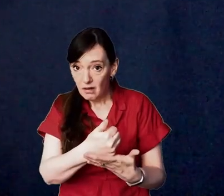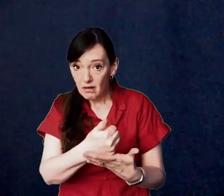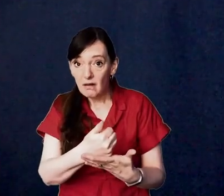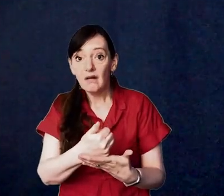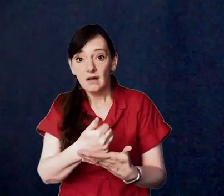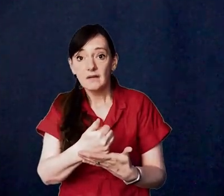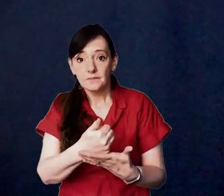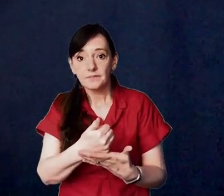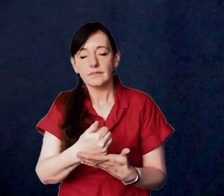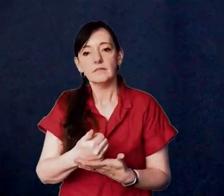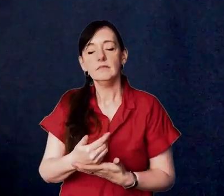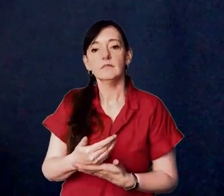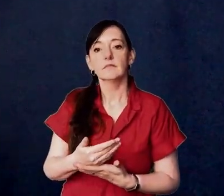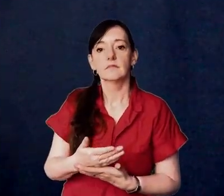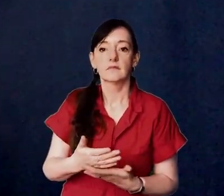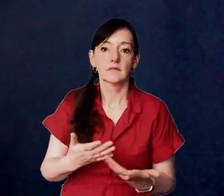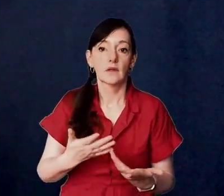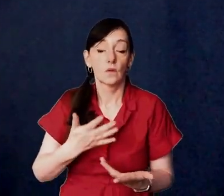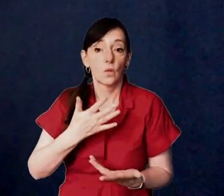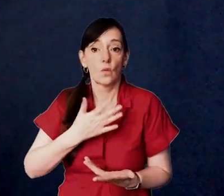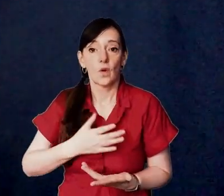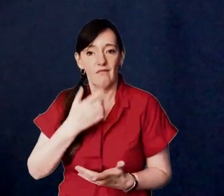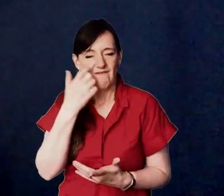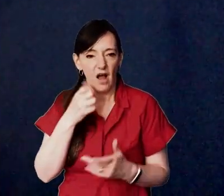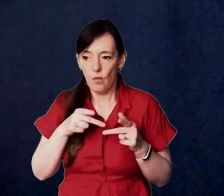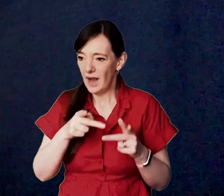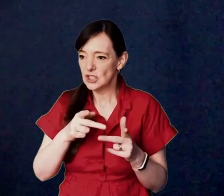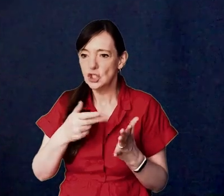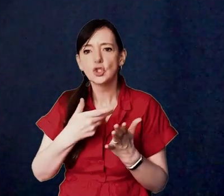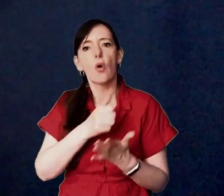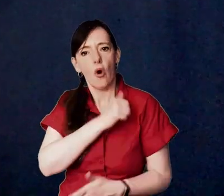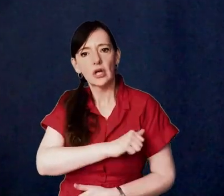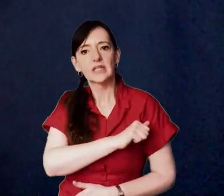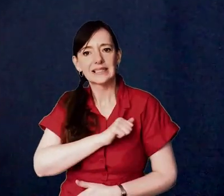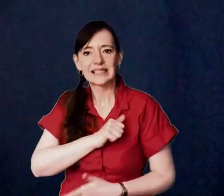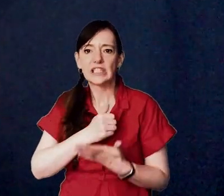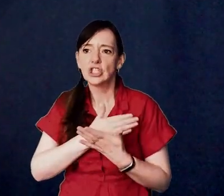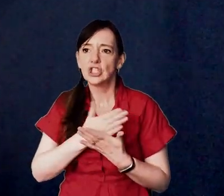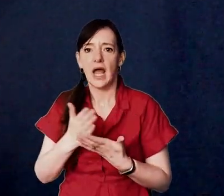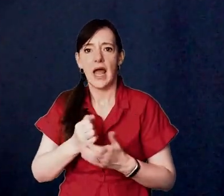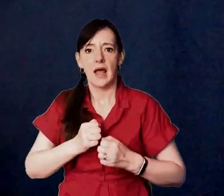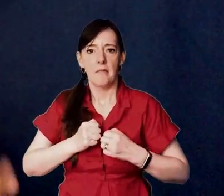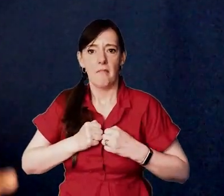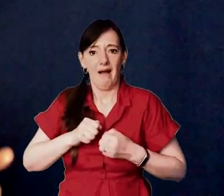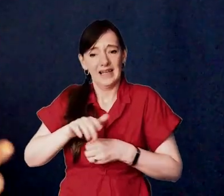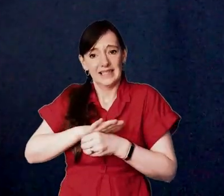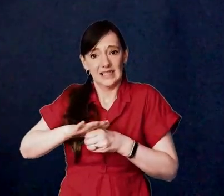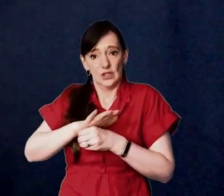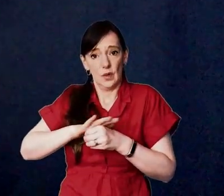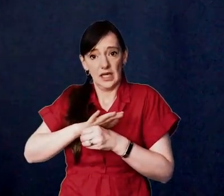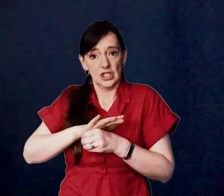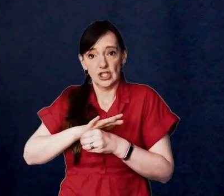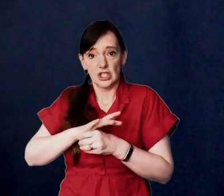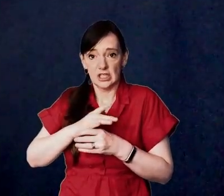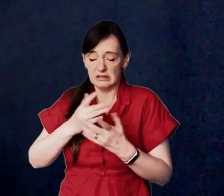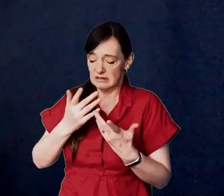as a follow-up i also like to find ways to share honestly how i'm uh doing even if i'm struggling even if it's a bad day but then